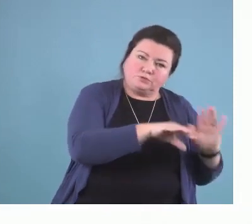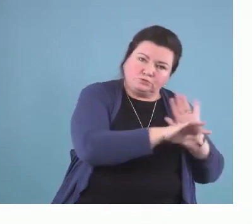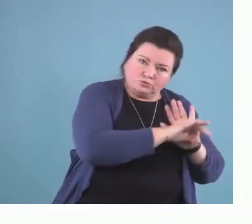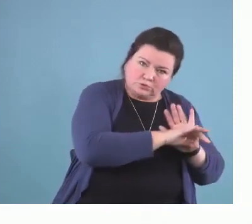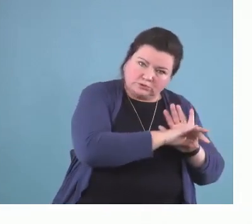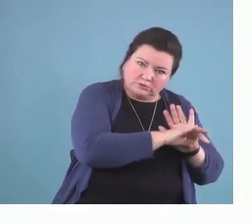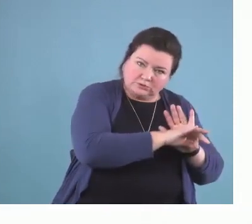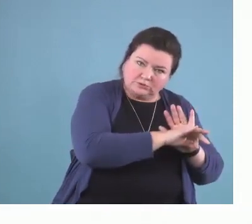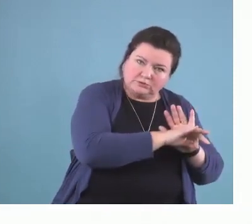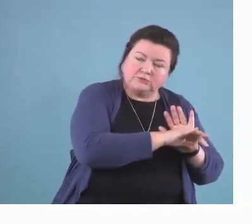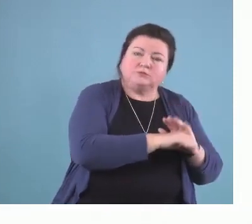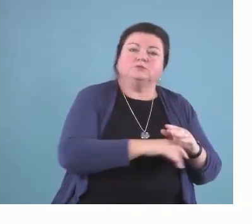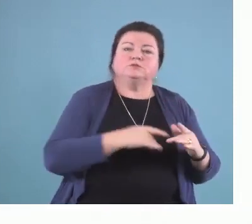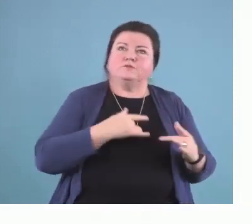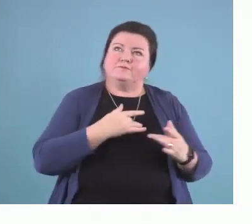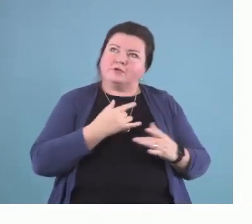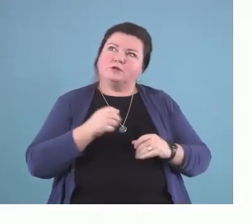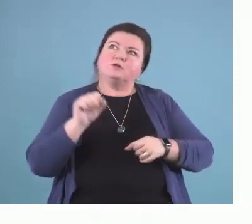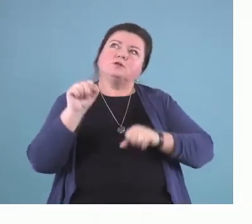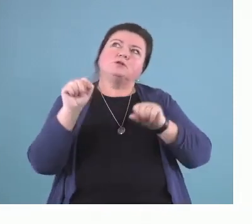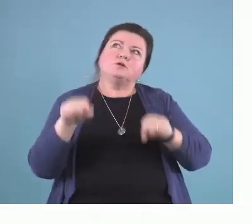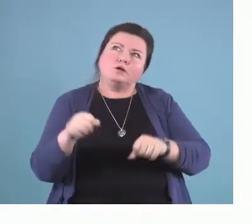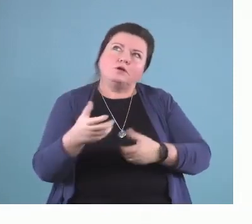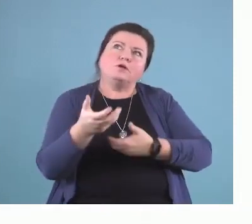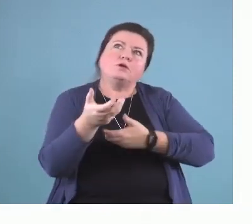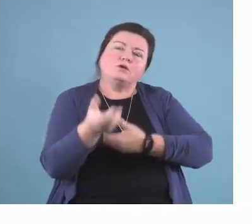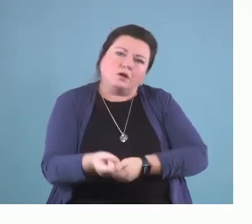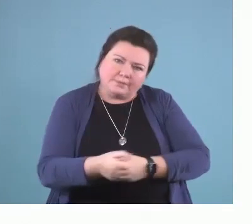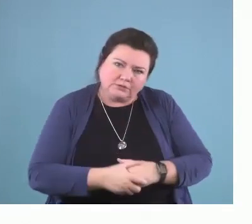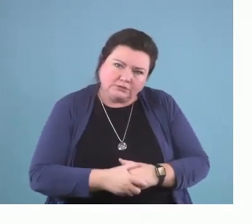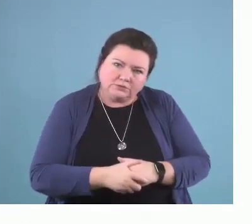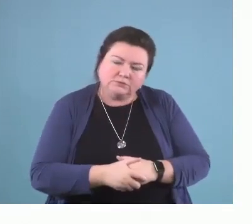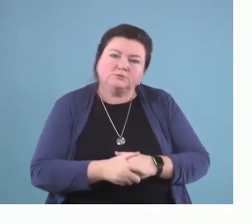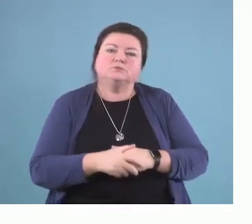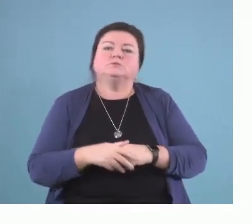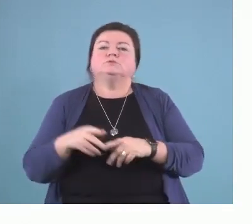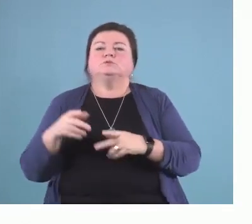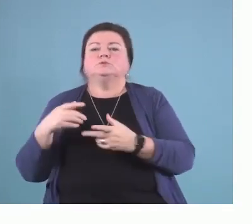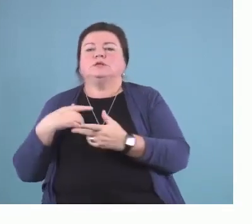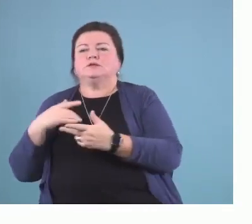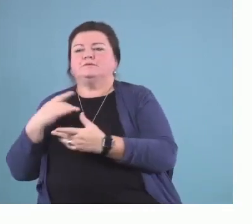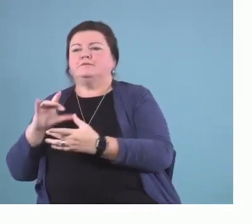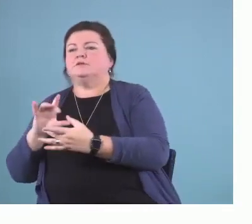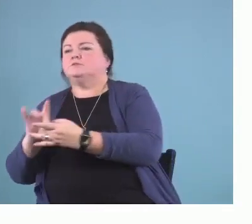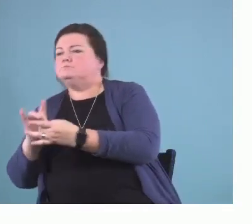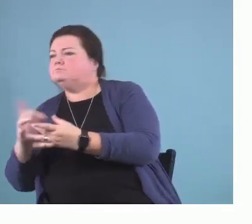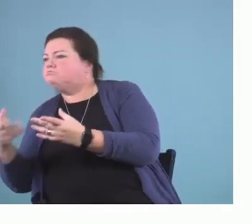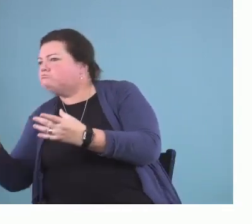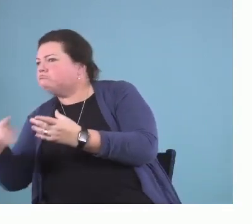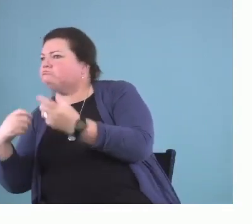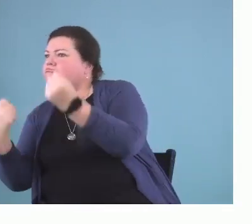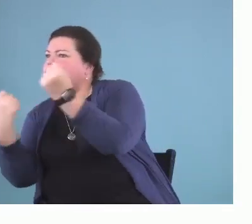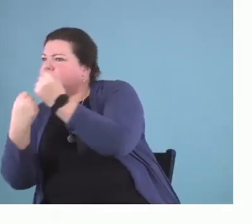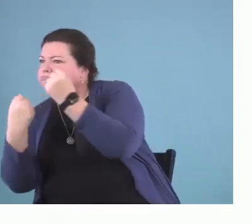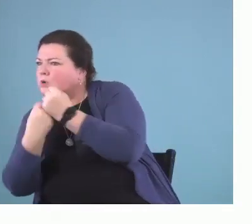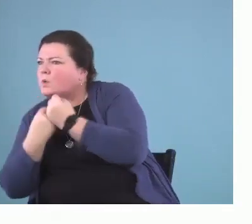competence, feeling able to do something, and relatedness, the social support, the supportive